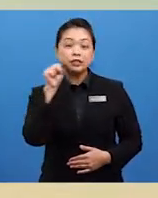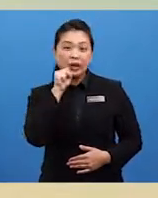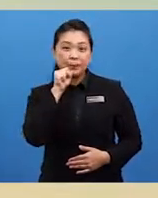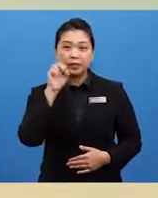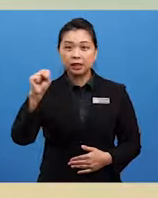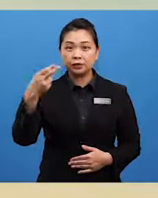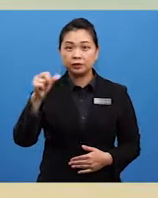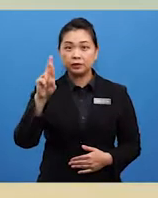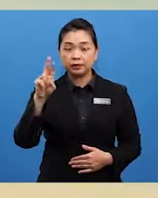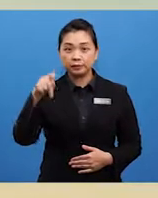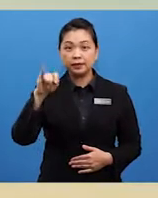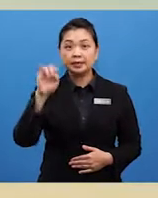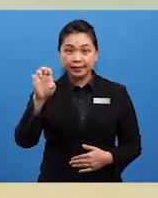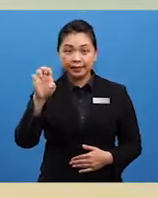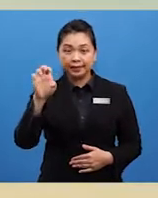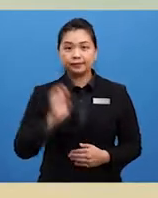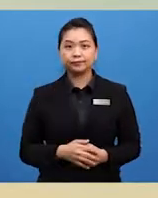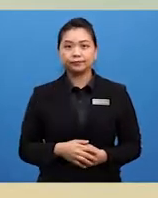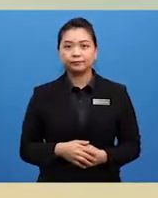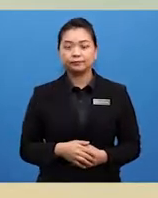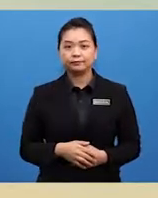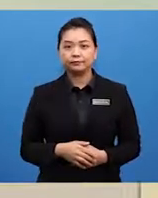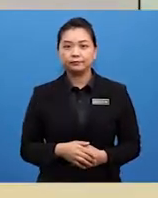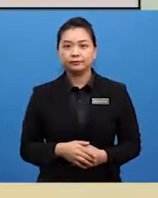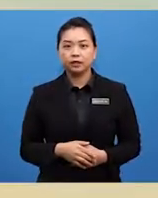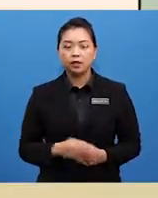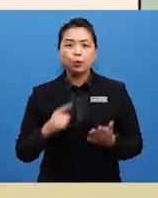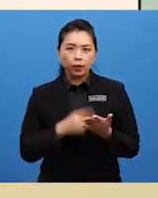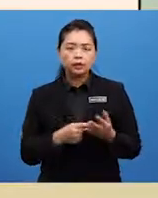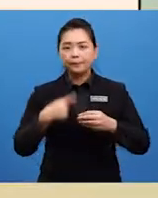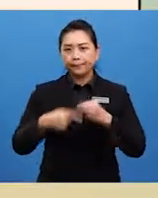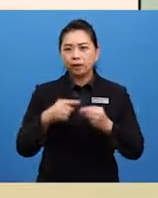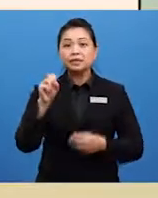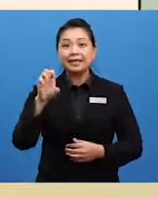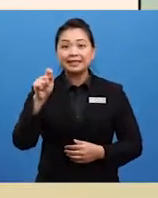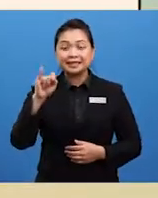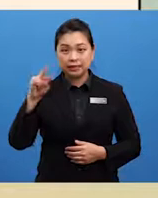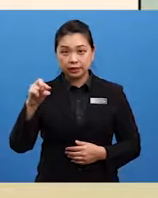Okay. Character's done. Now, what about the setting?